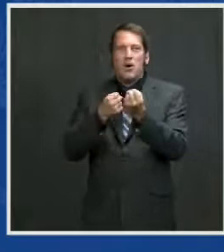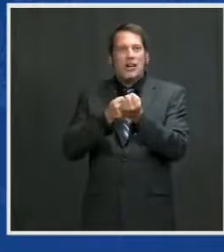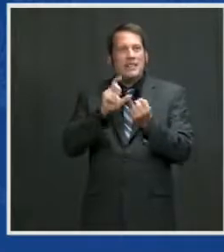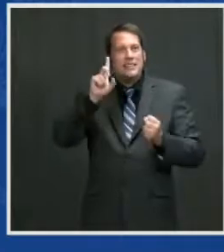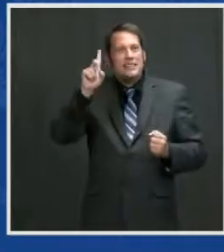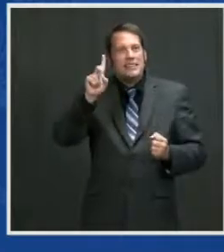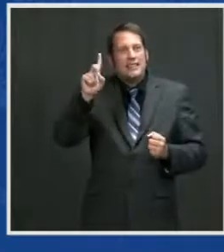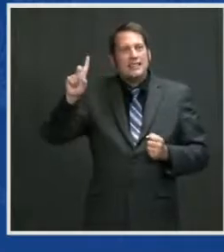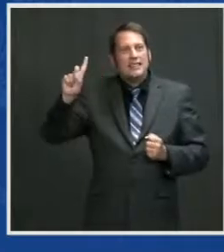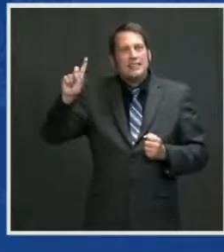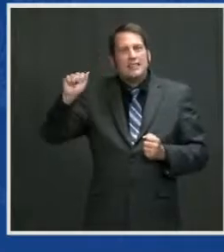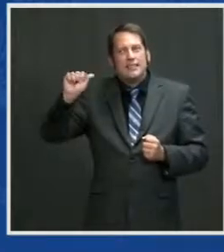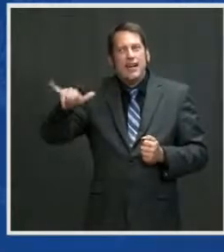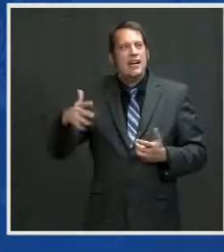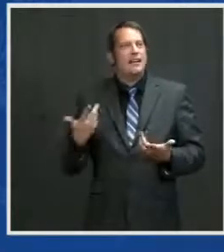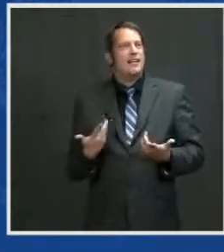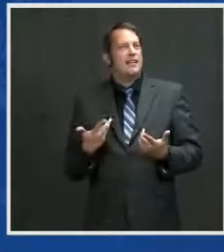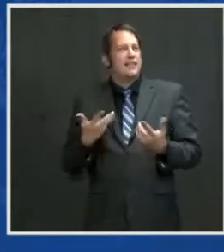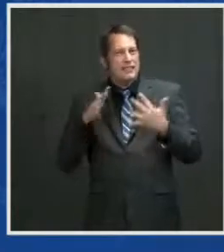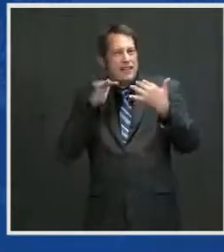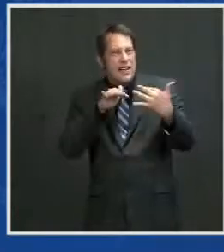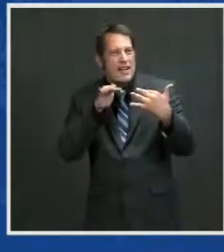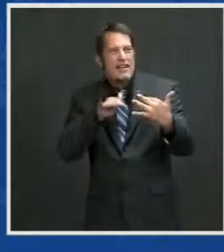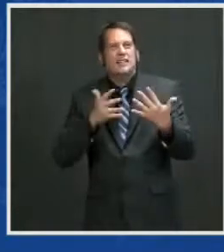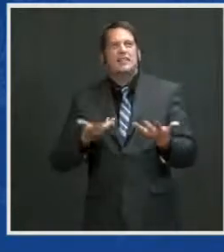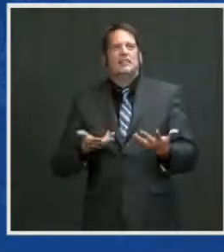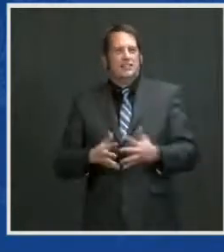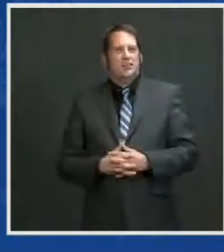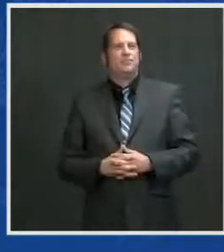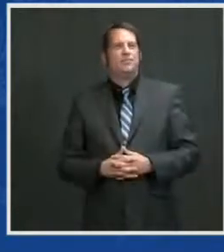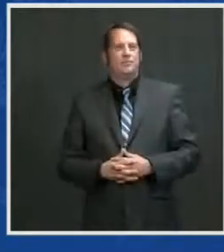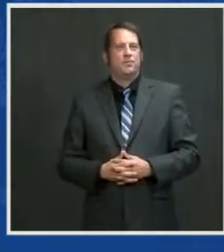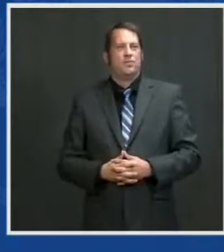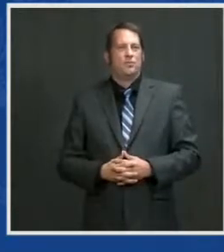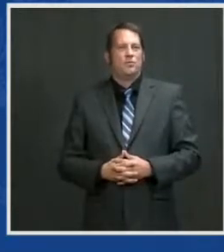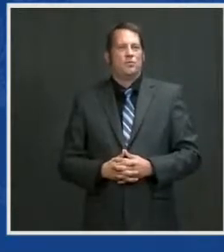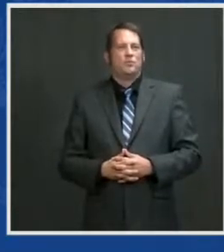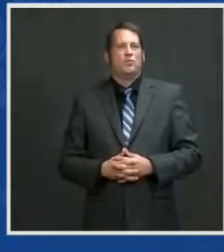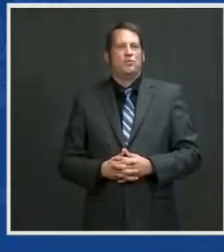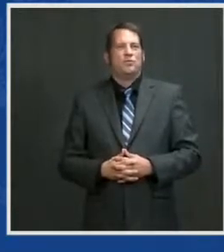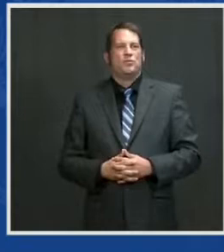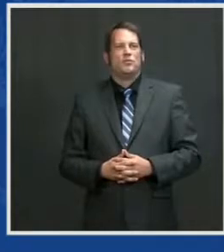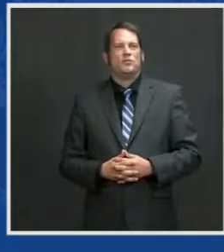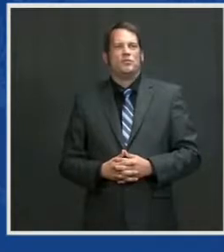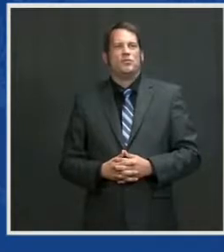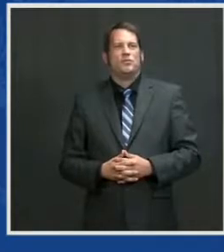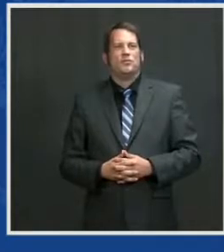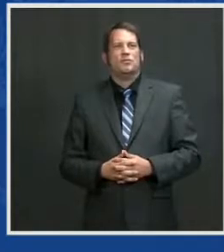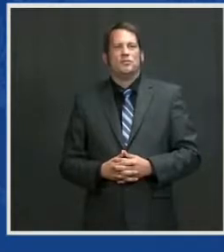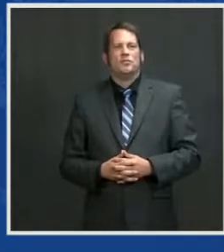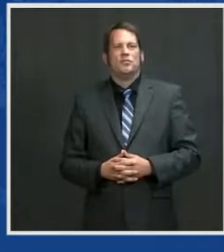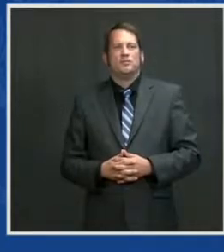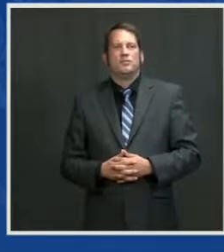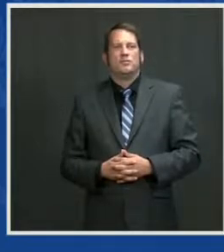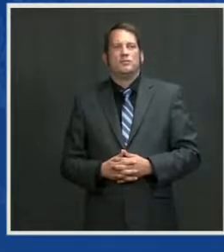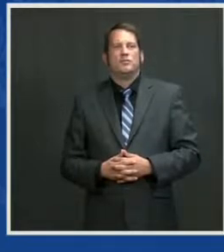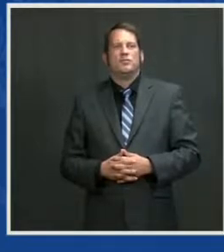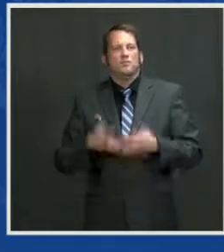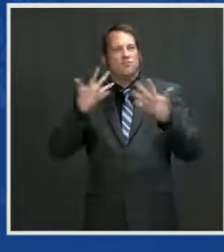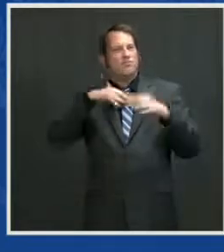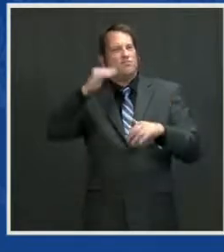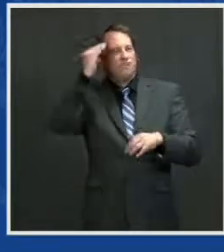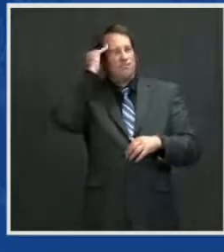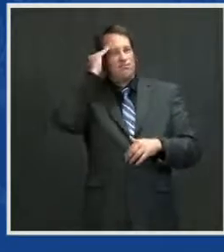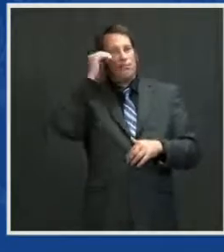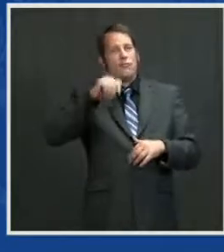And when they first arrived in the U.K. in 1943, the unit took such heavy losses, it earned the moniker that has been passed down to this day —